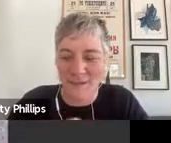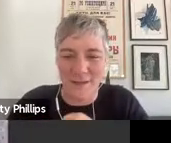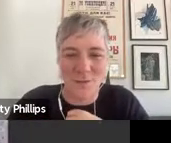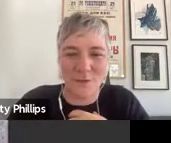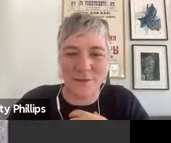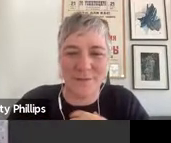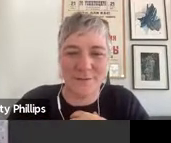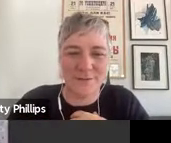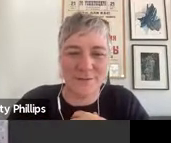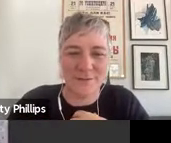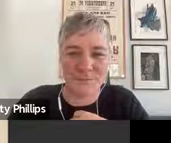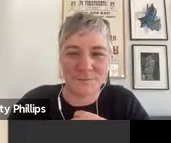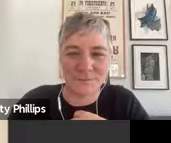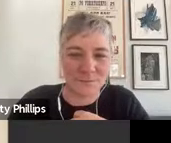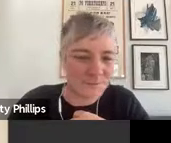see at the quarry.